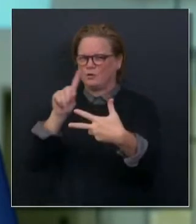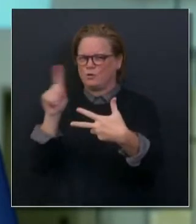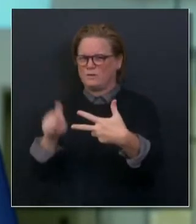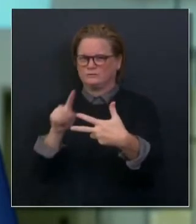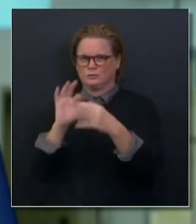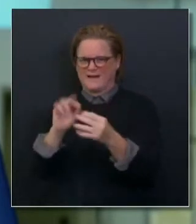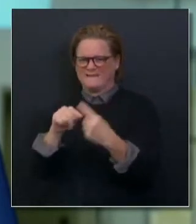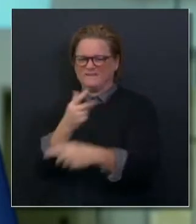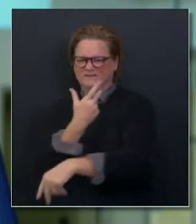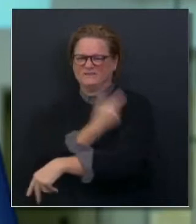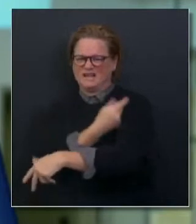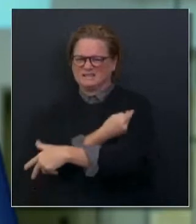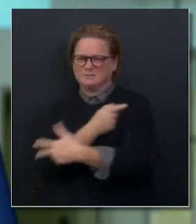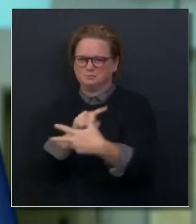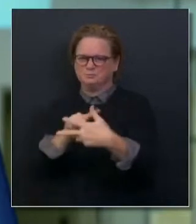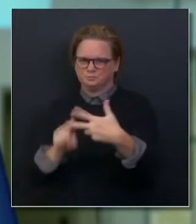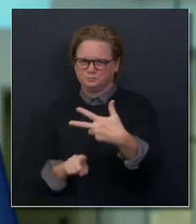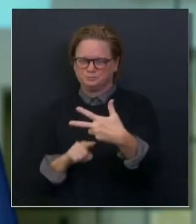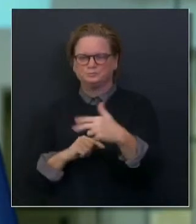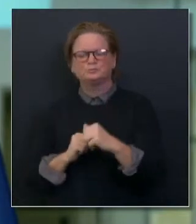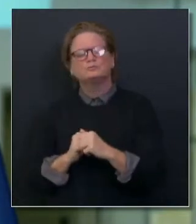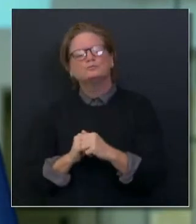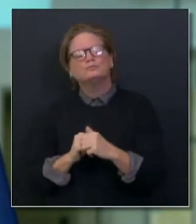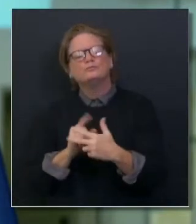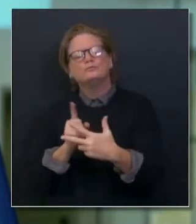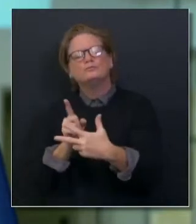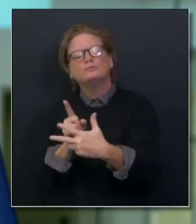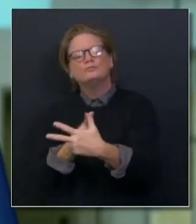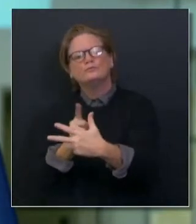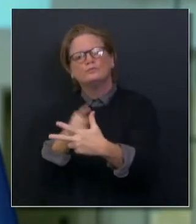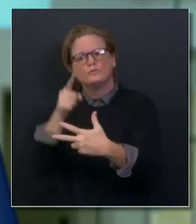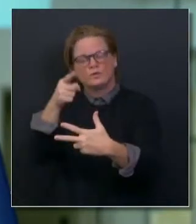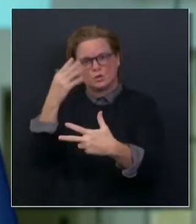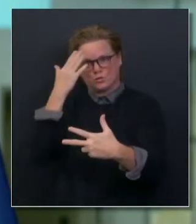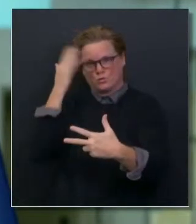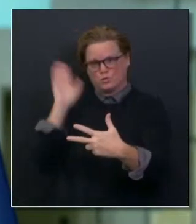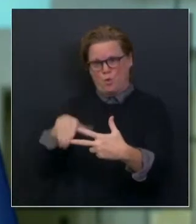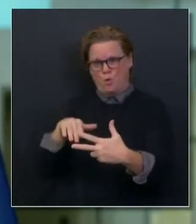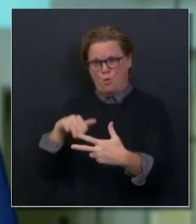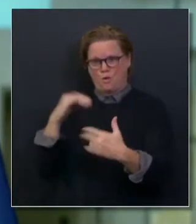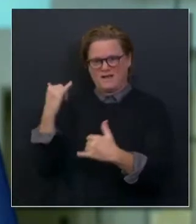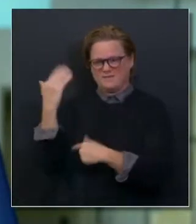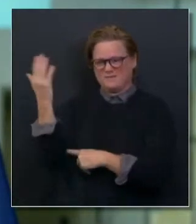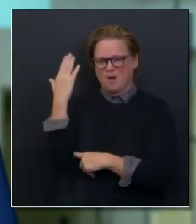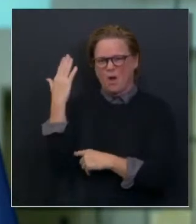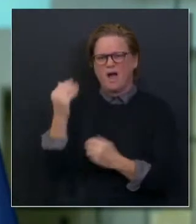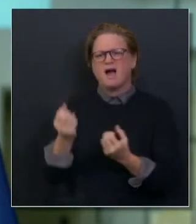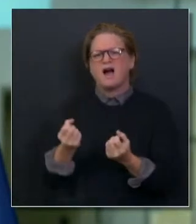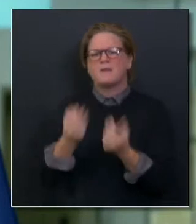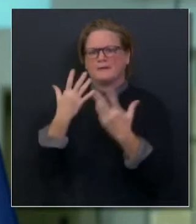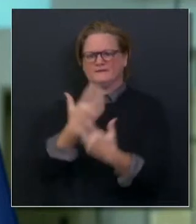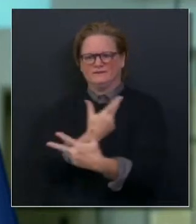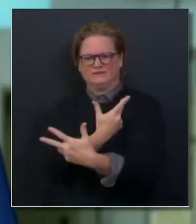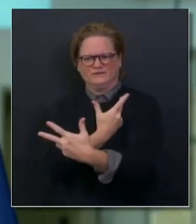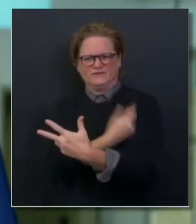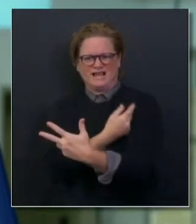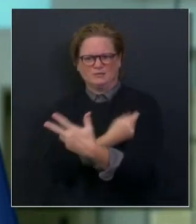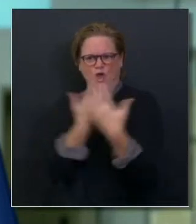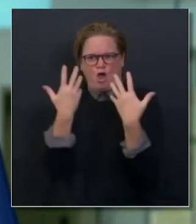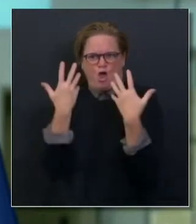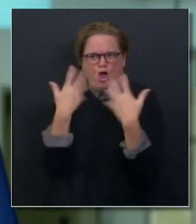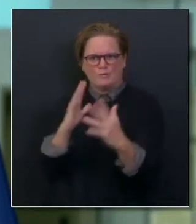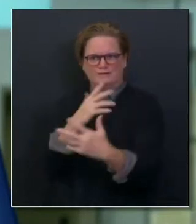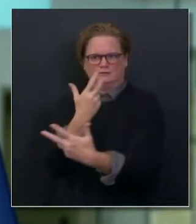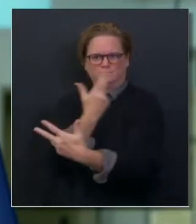out starting this week. First of all, do you know, as of this morning, how many of the vaccines have actually been administered in the state?